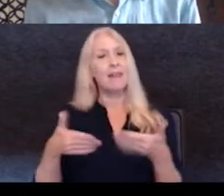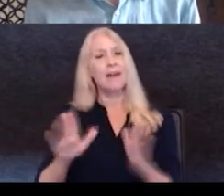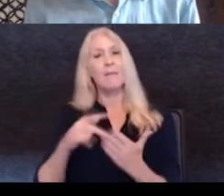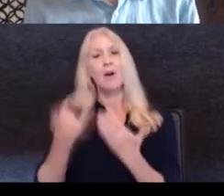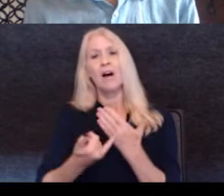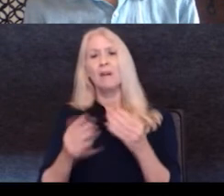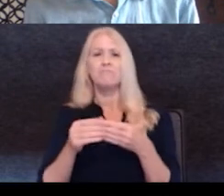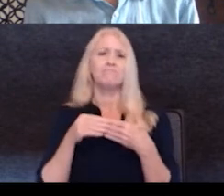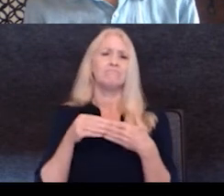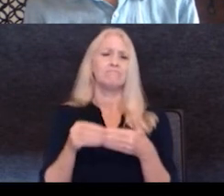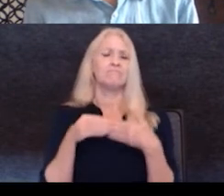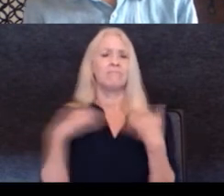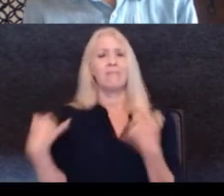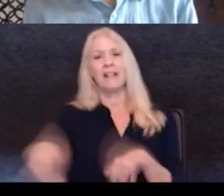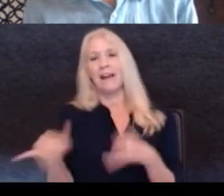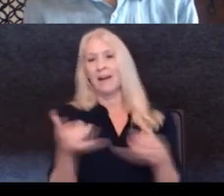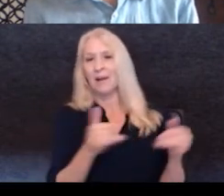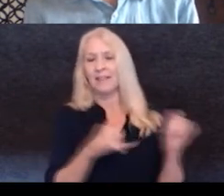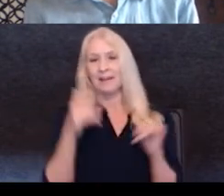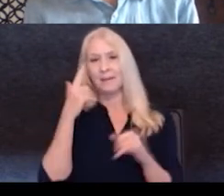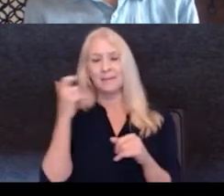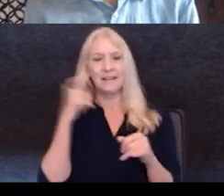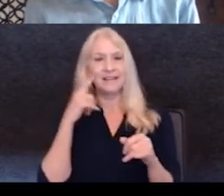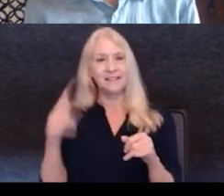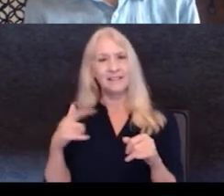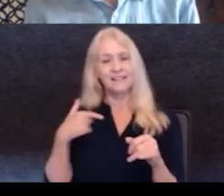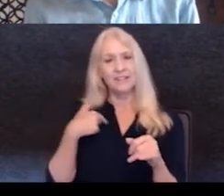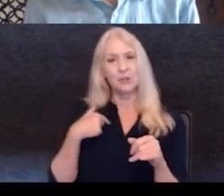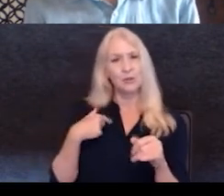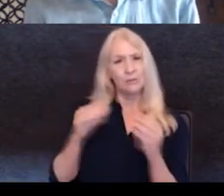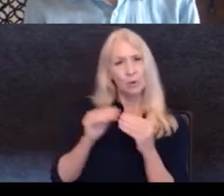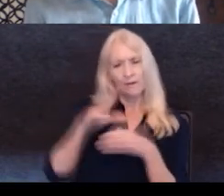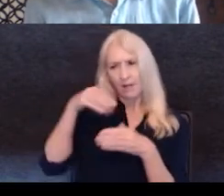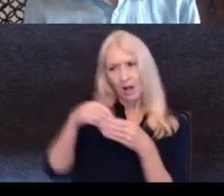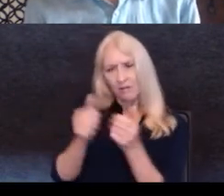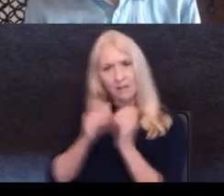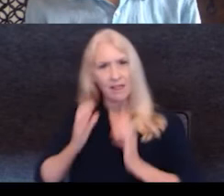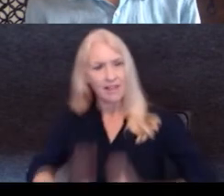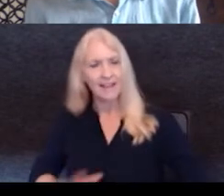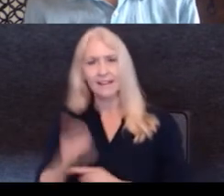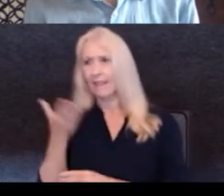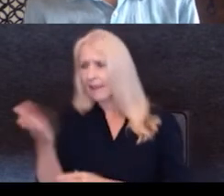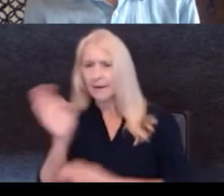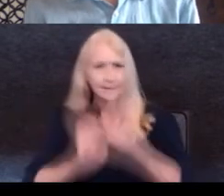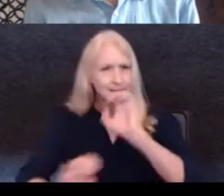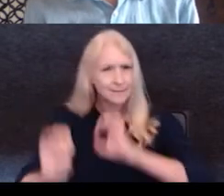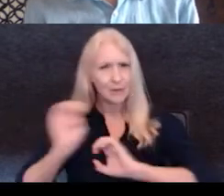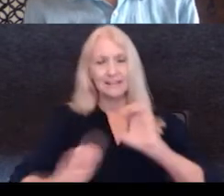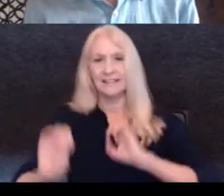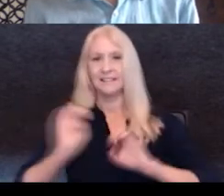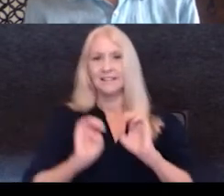playful because you're more, you're resolving more on site. And with the client, like experimenting at the beginning was,